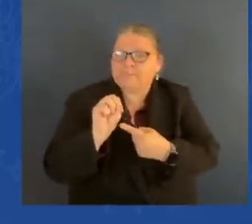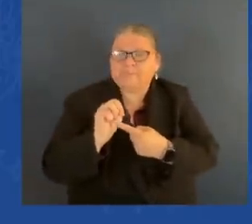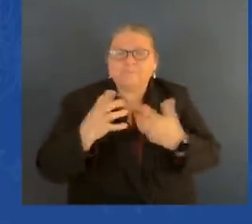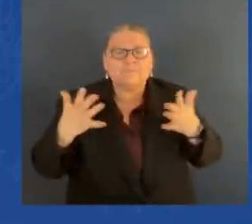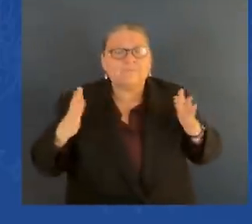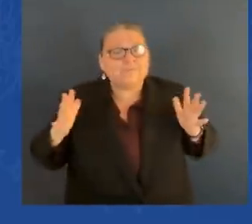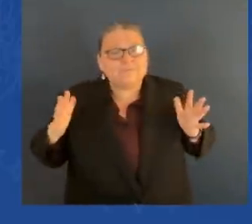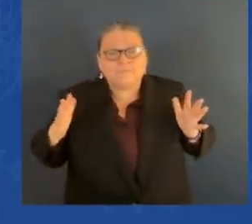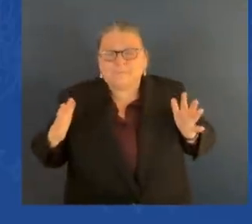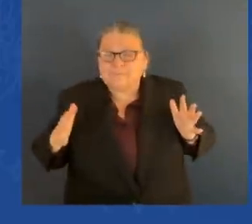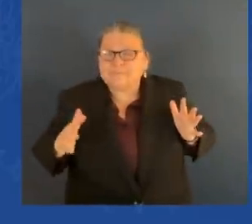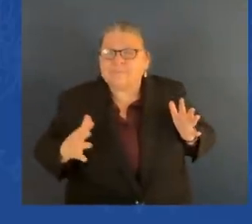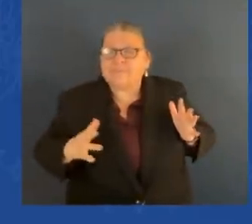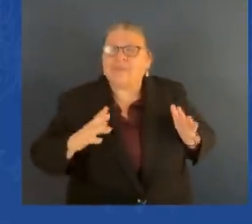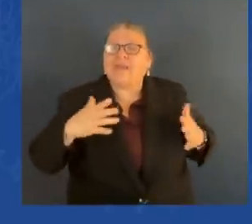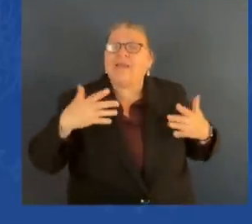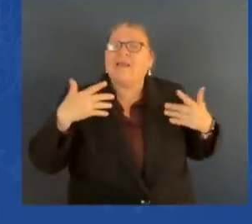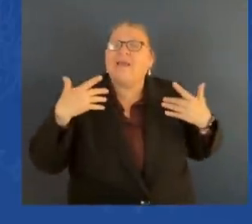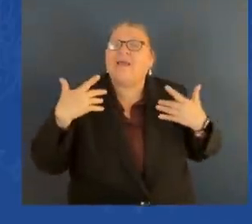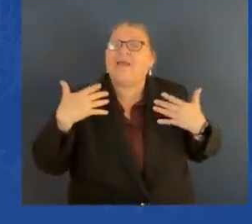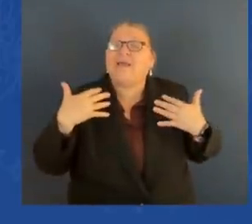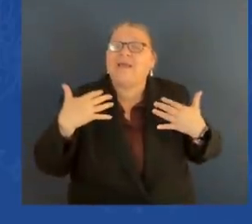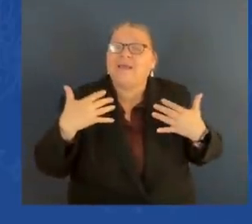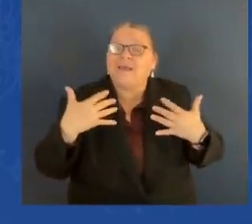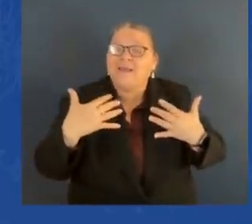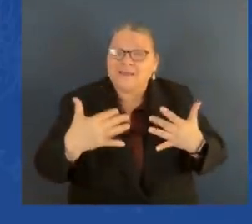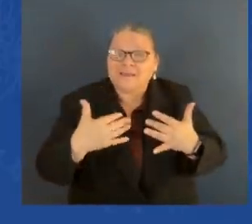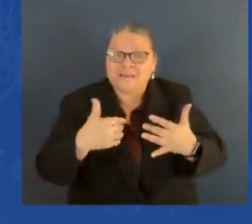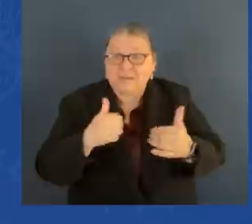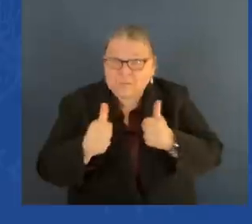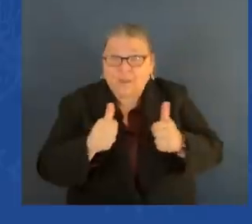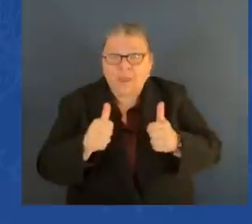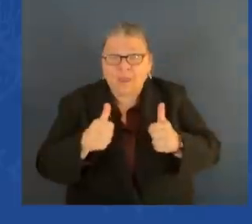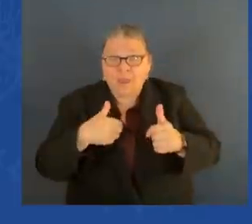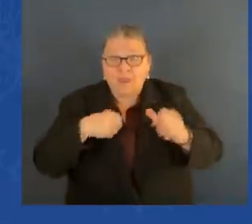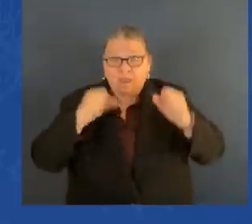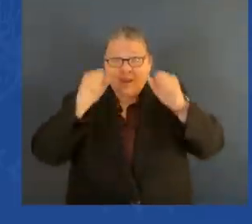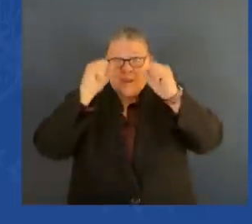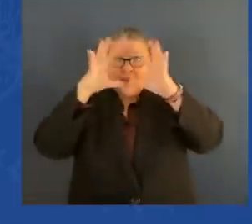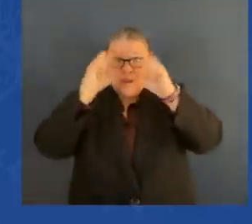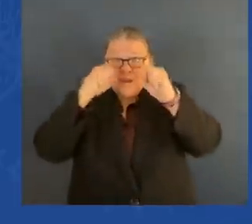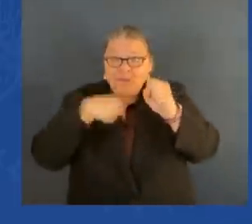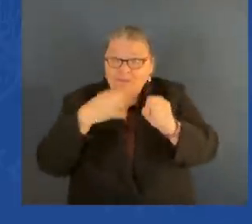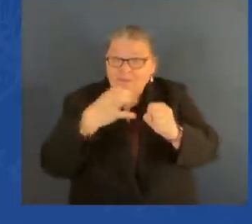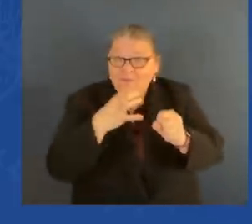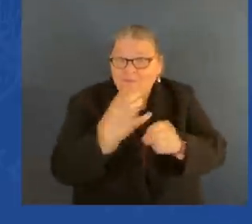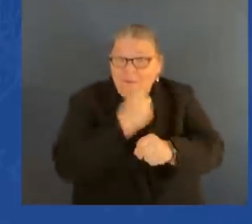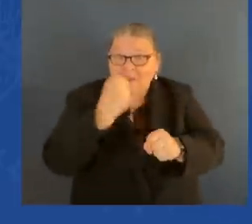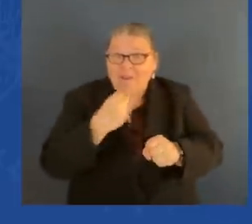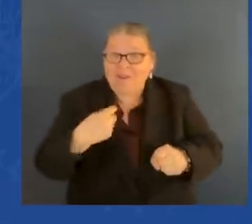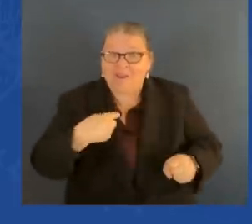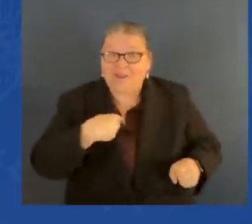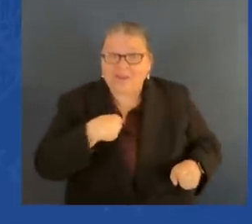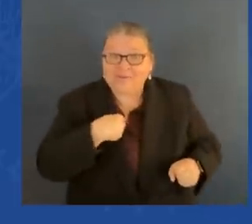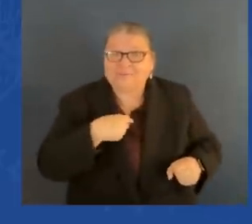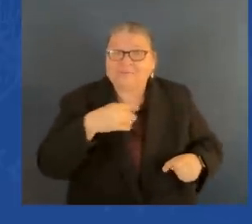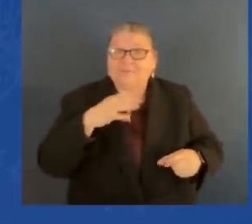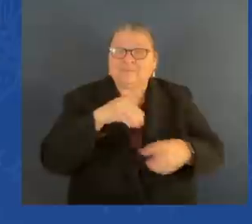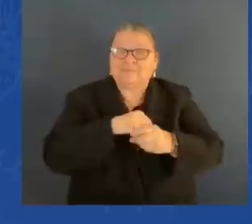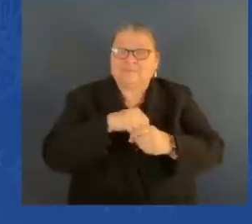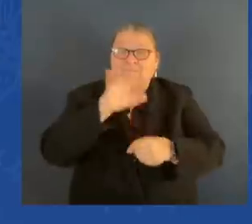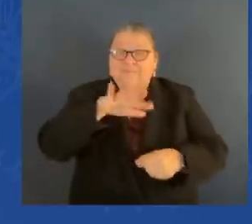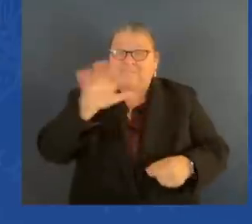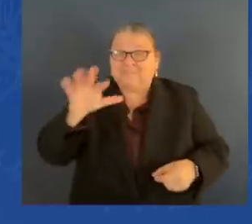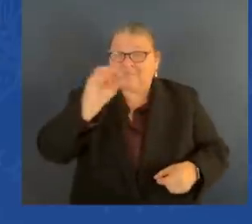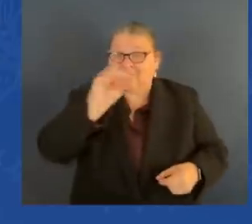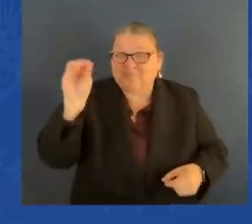I won in a district that was like 55, 56 percent Republican, no Democrat ever won. Republicans saw something to me I